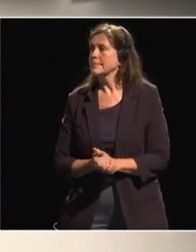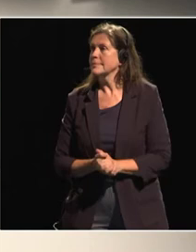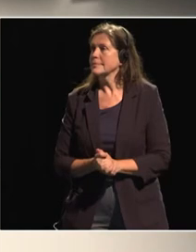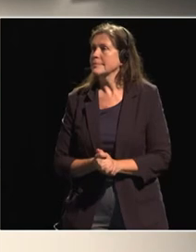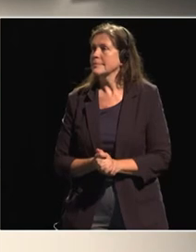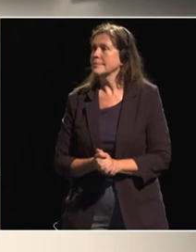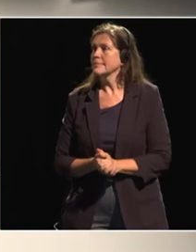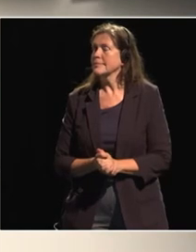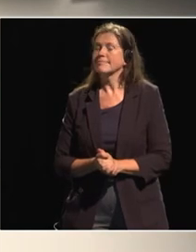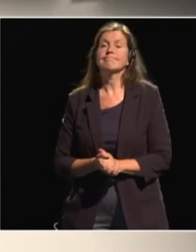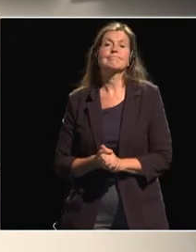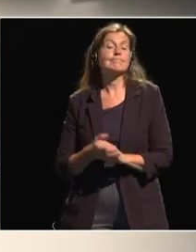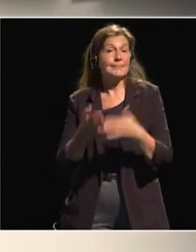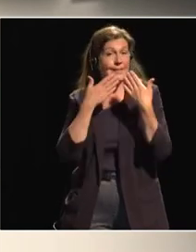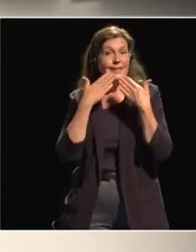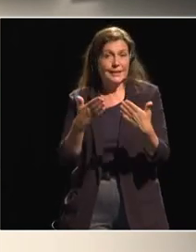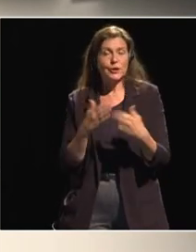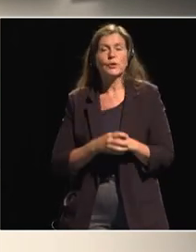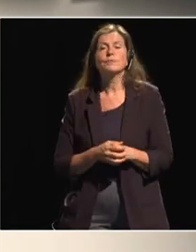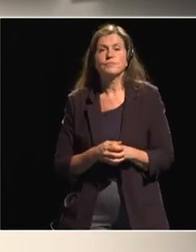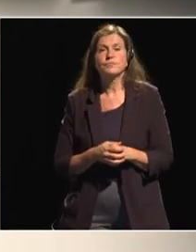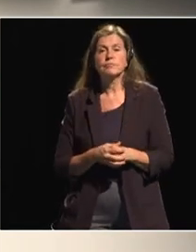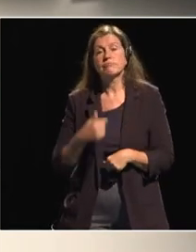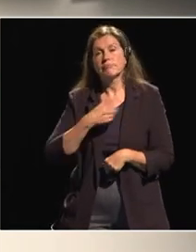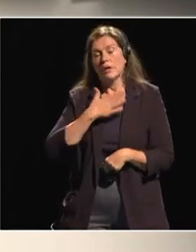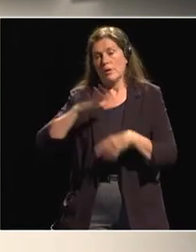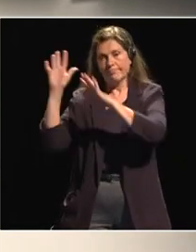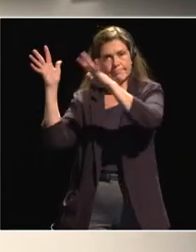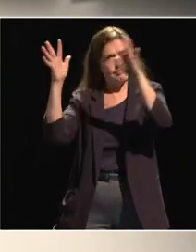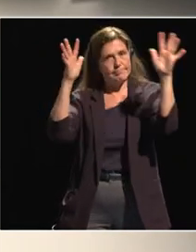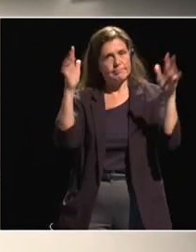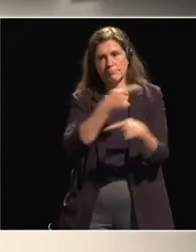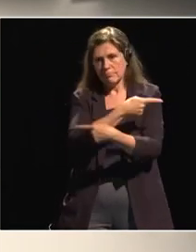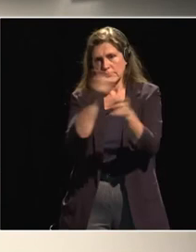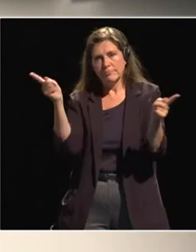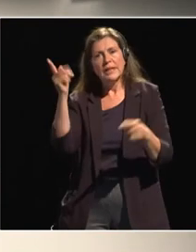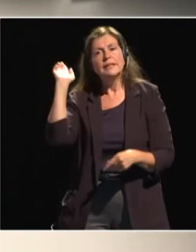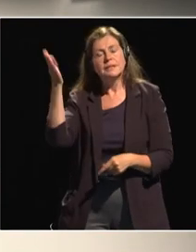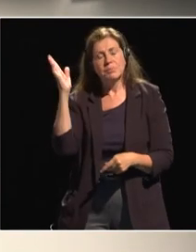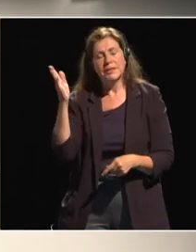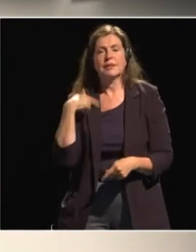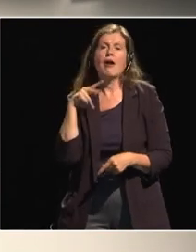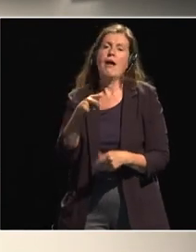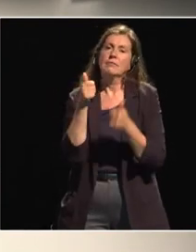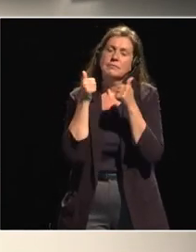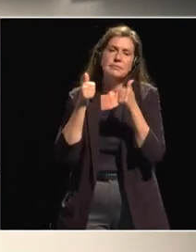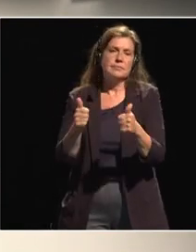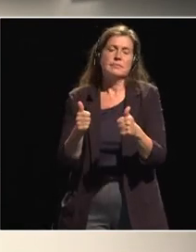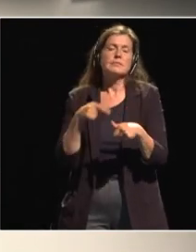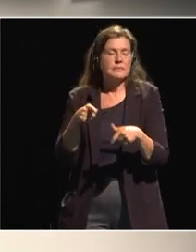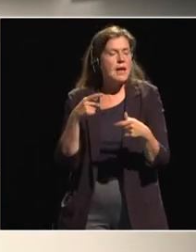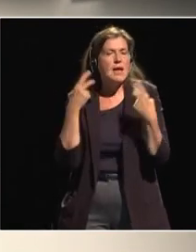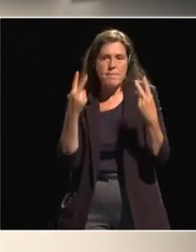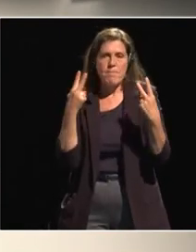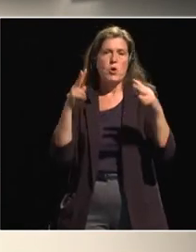oh thank you first i would like to compliment all the speakers this is a very important issues to us